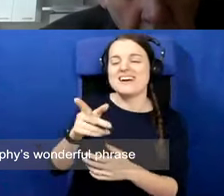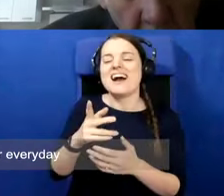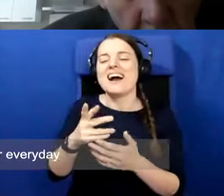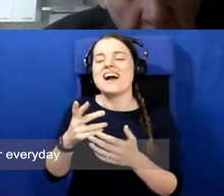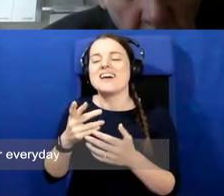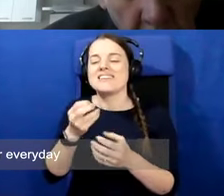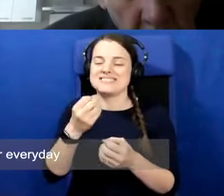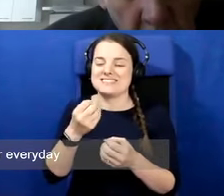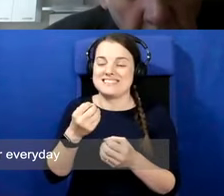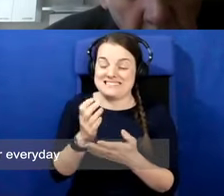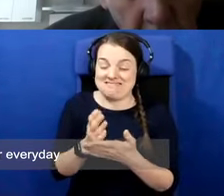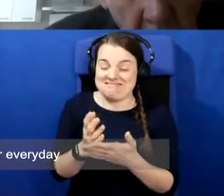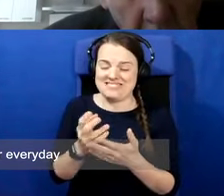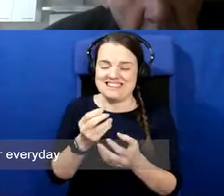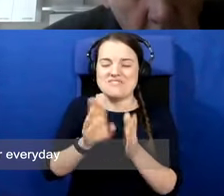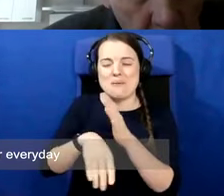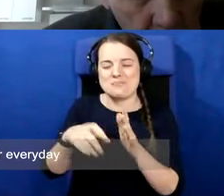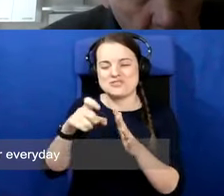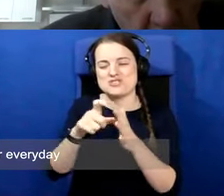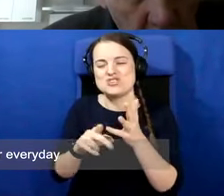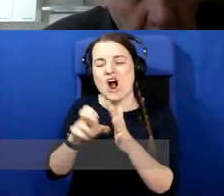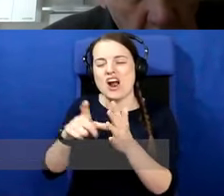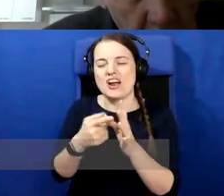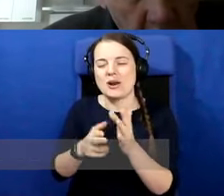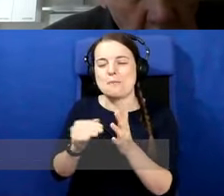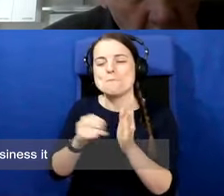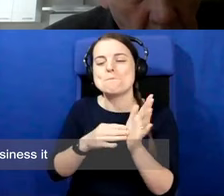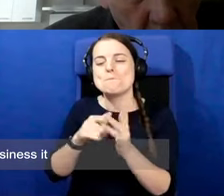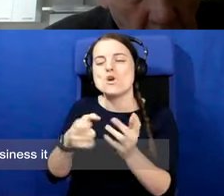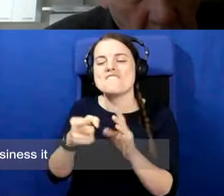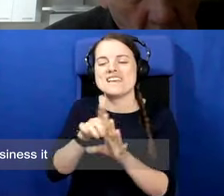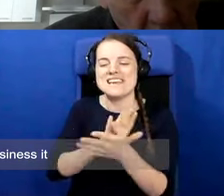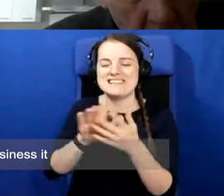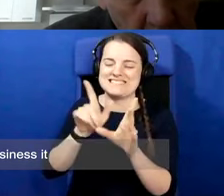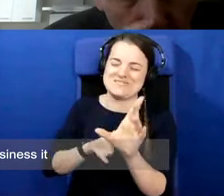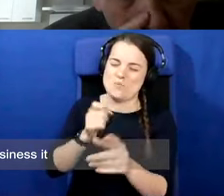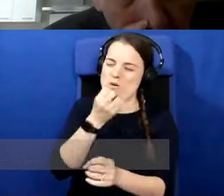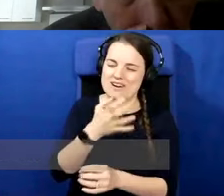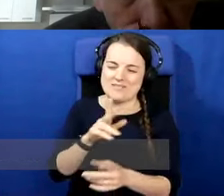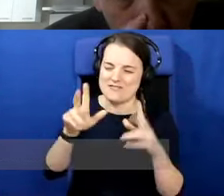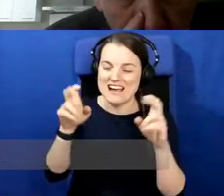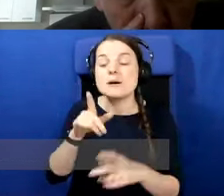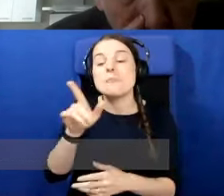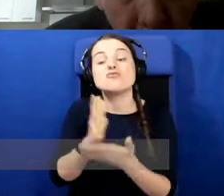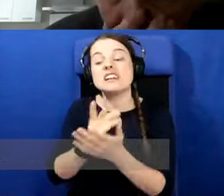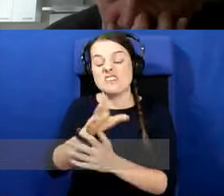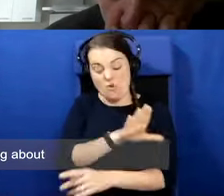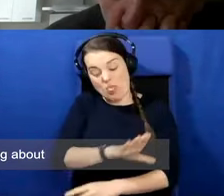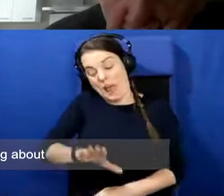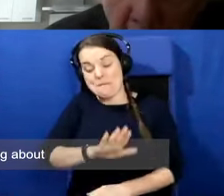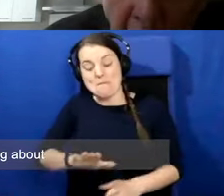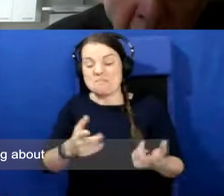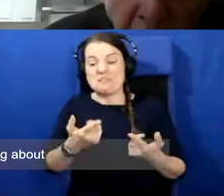and a, it didn't impact on their everyday lives, it didn't impact on how they did business, it didn't impact on,